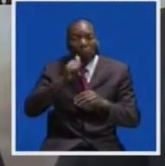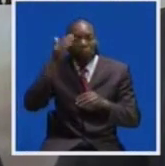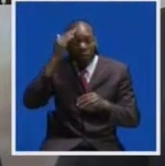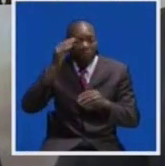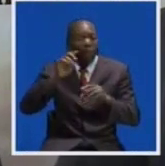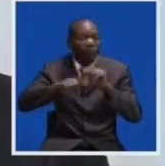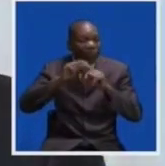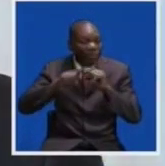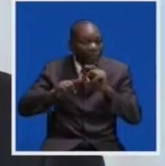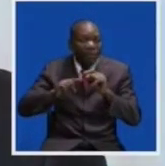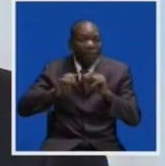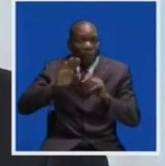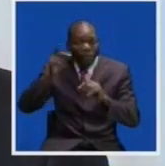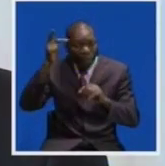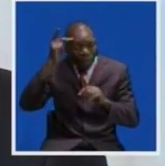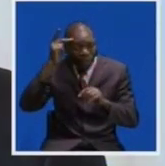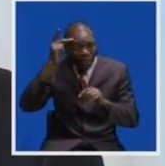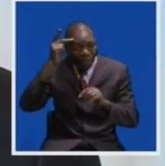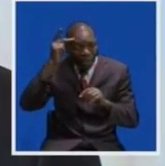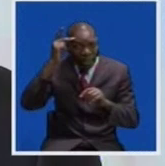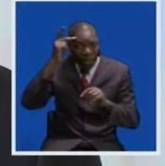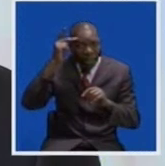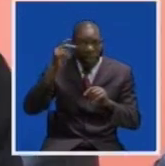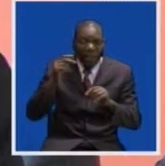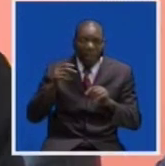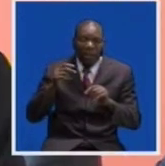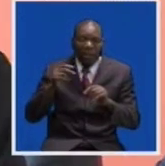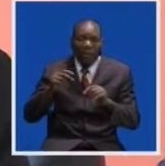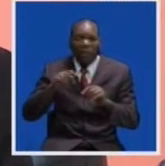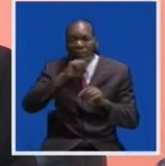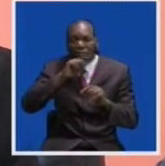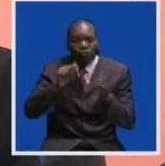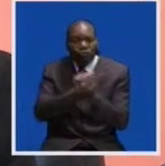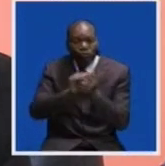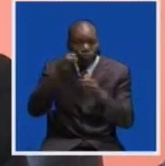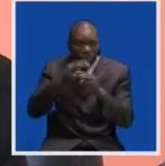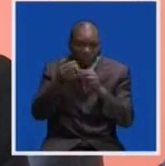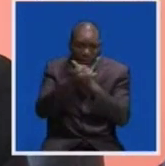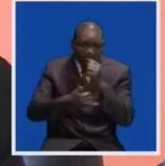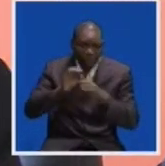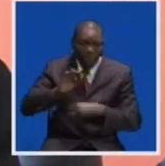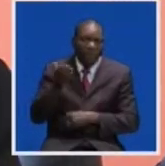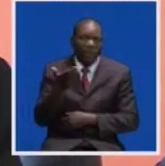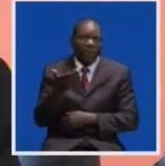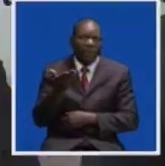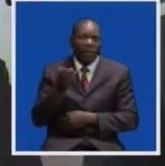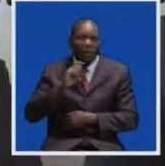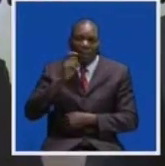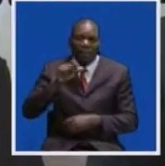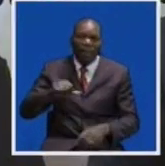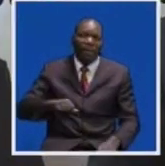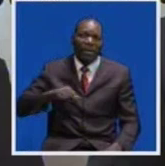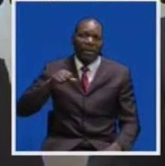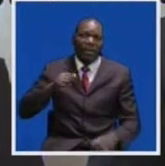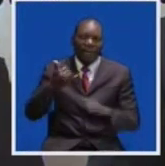politics are, but they'll never go anywhere and say bad things about their country. But we must take pride in our country.